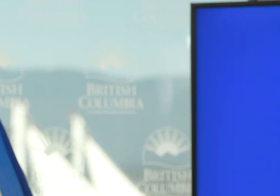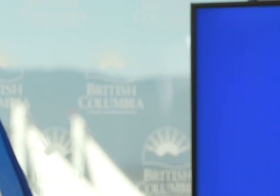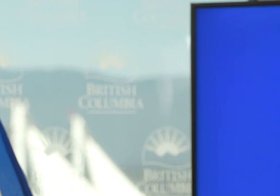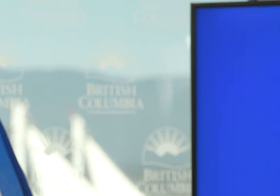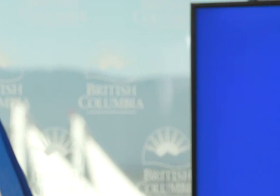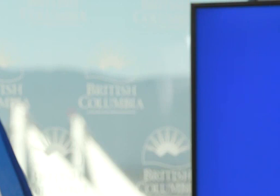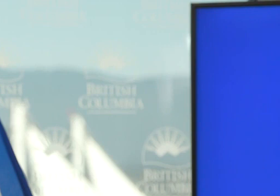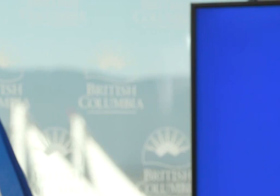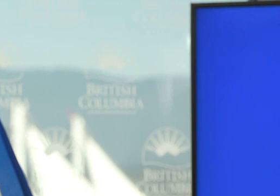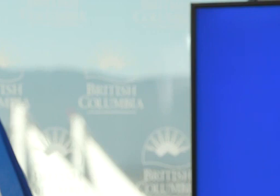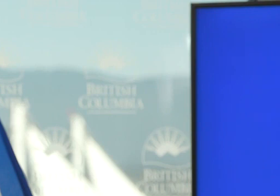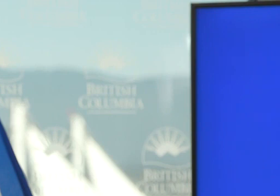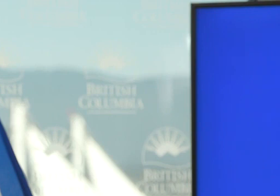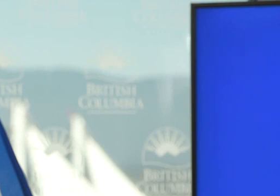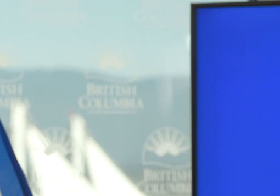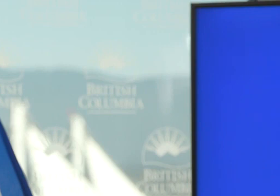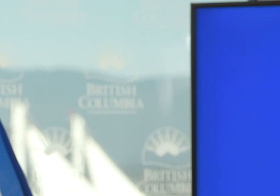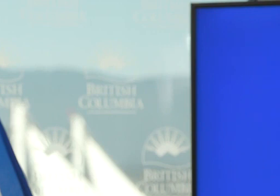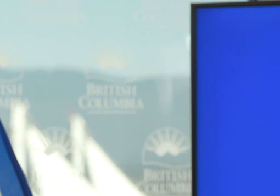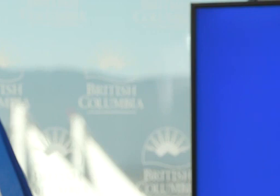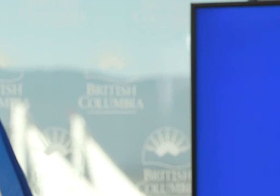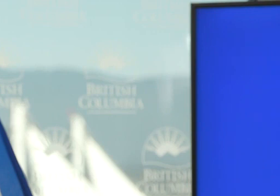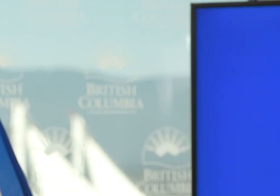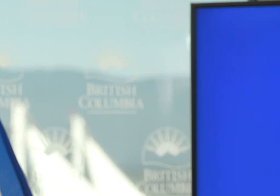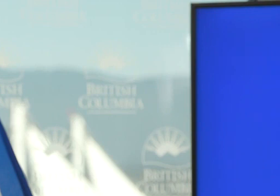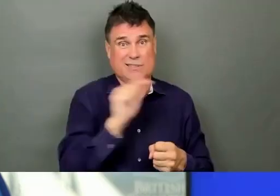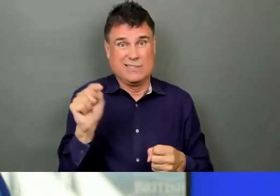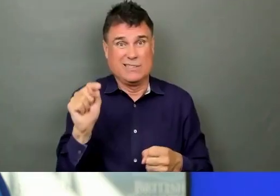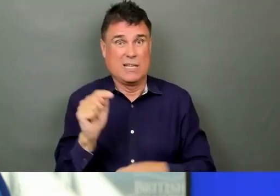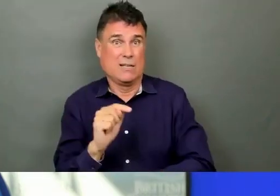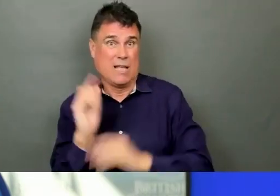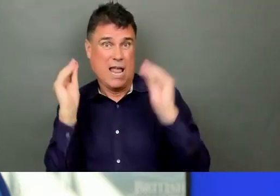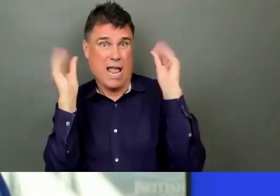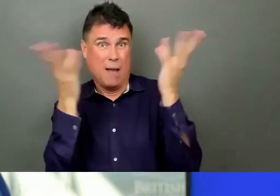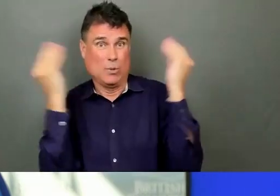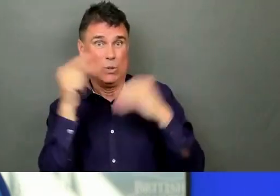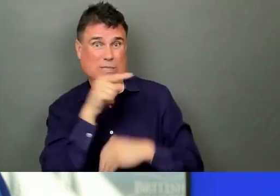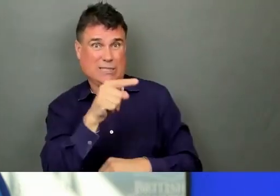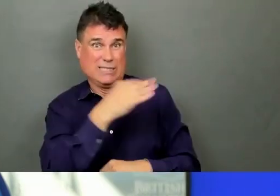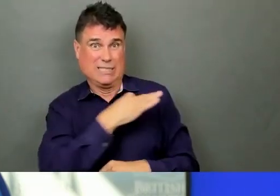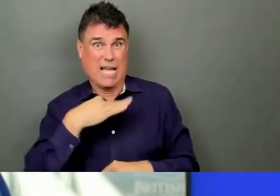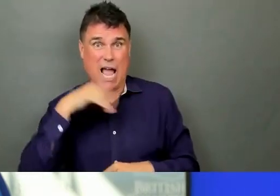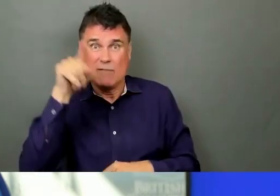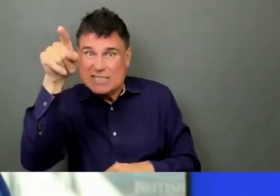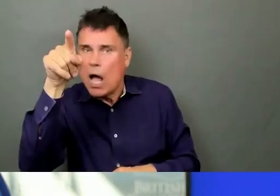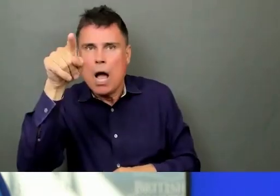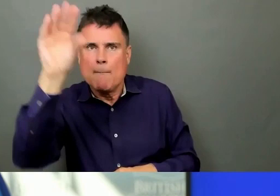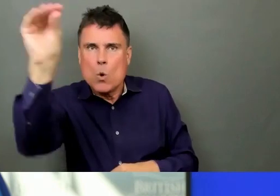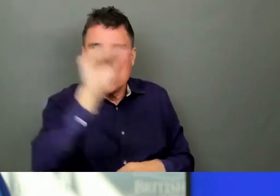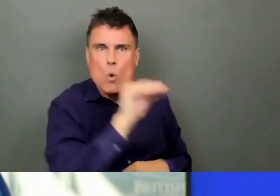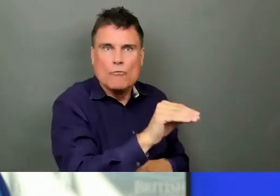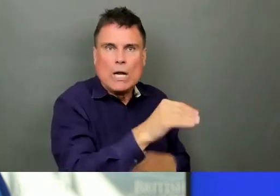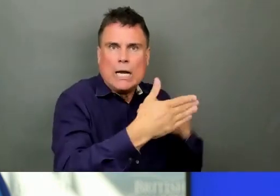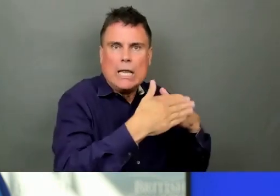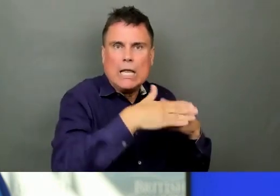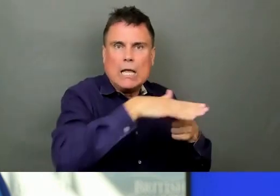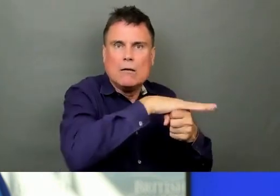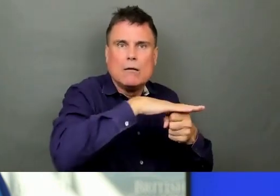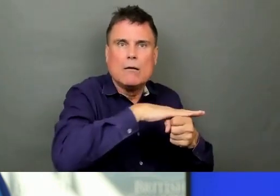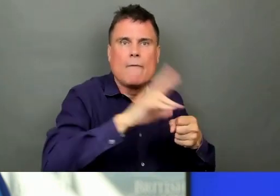additional manager support to respond to 911 calls. In addition, our teams at HealthLink BC who have done